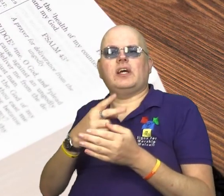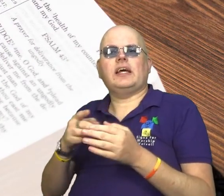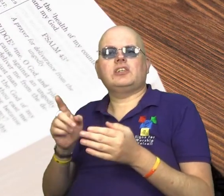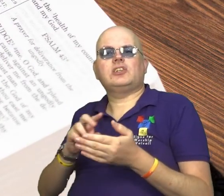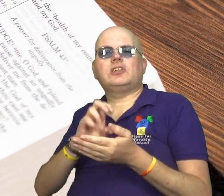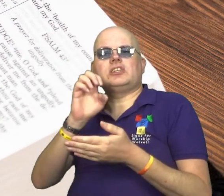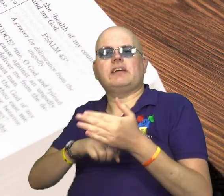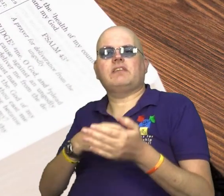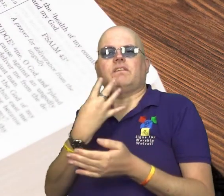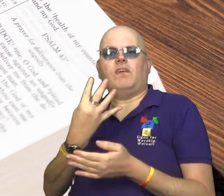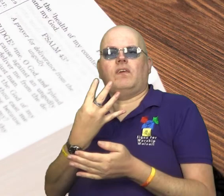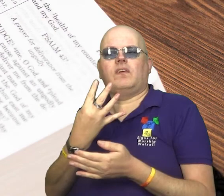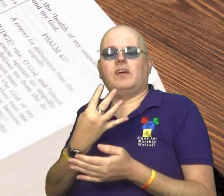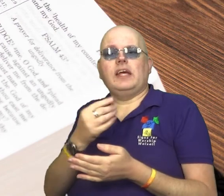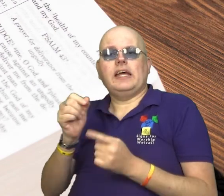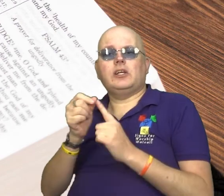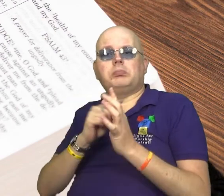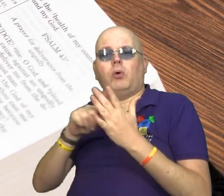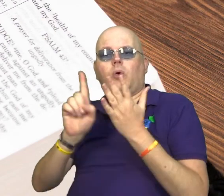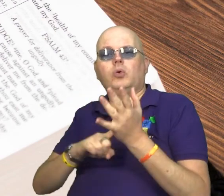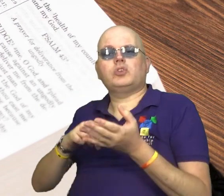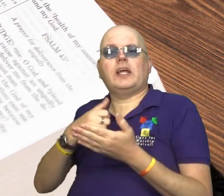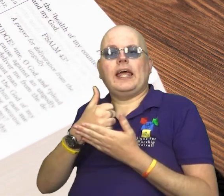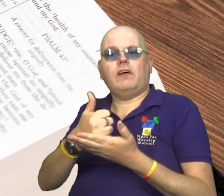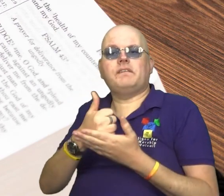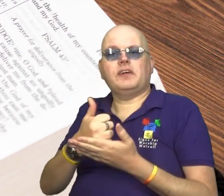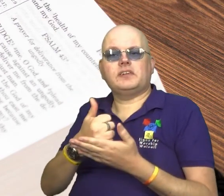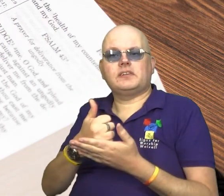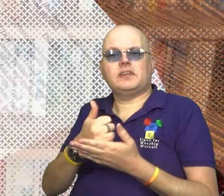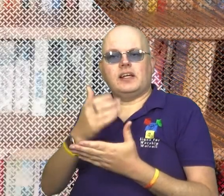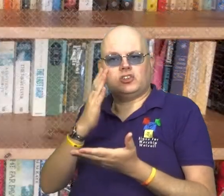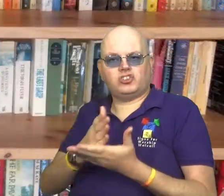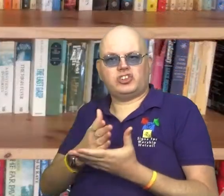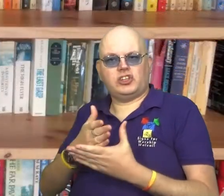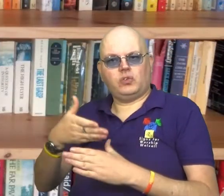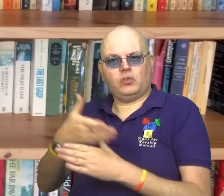and also in chapter 4. He's one of Paul's helpers and trusted co-workers.